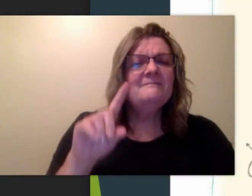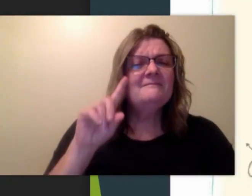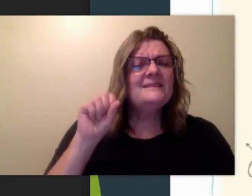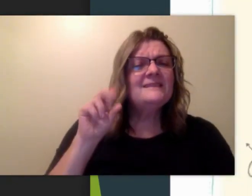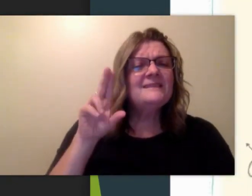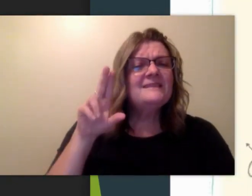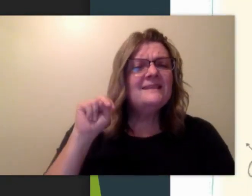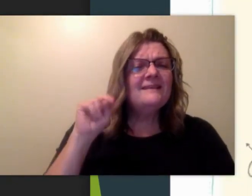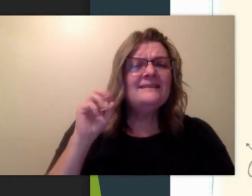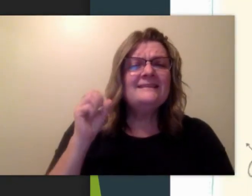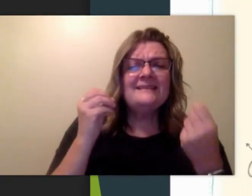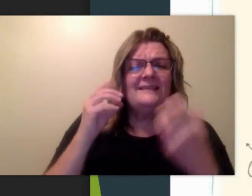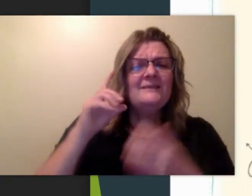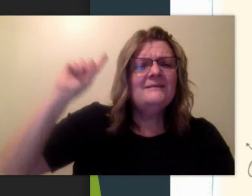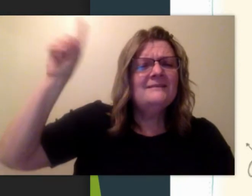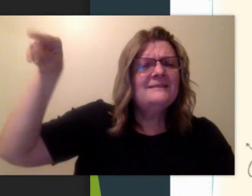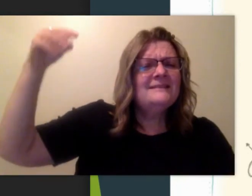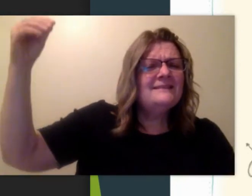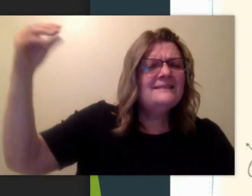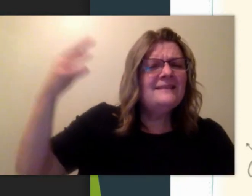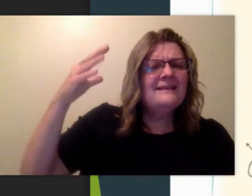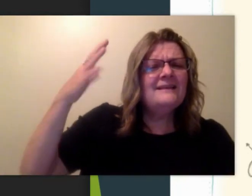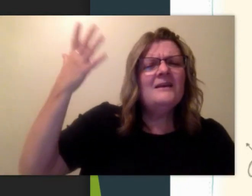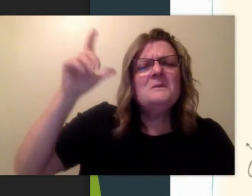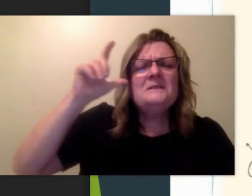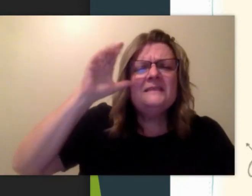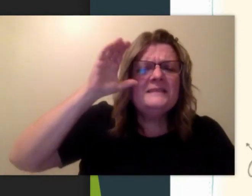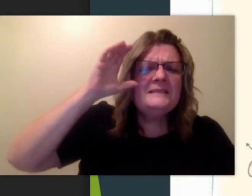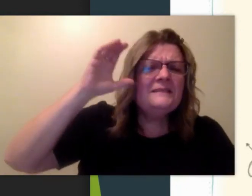Sun. This is the sign for sun.